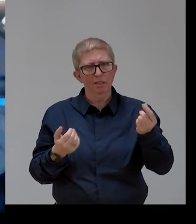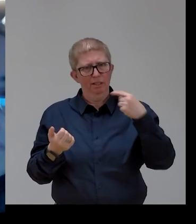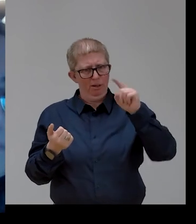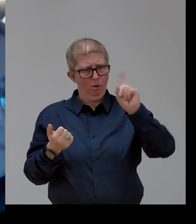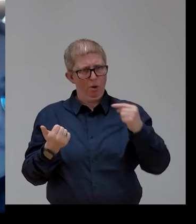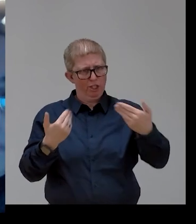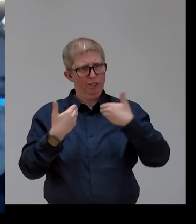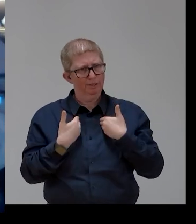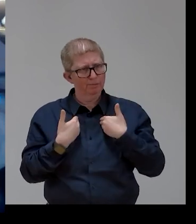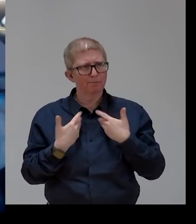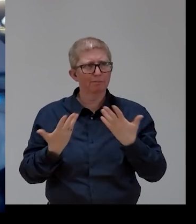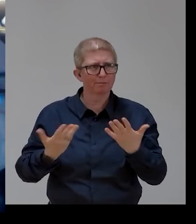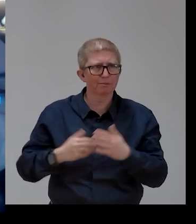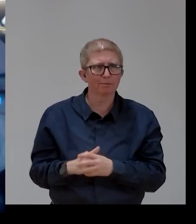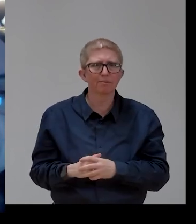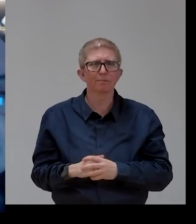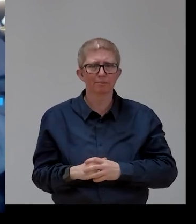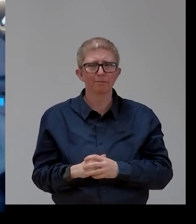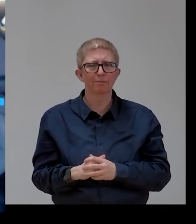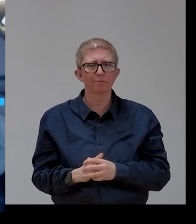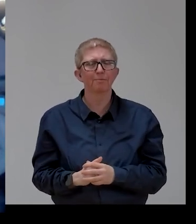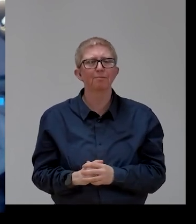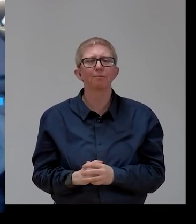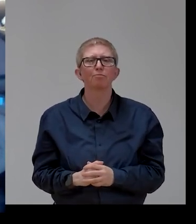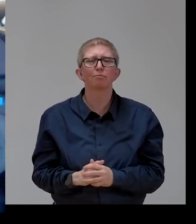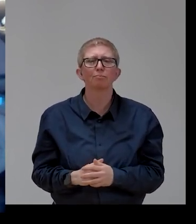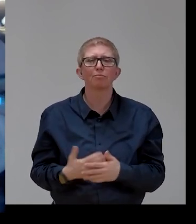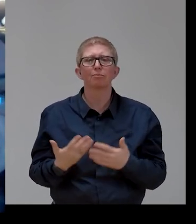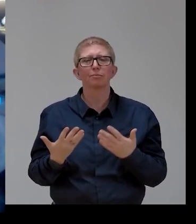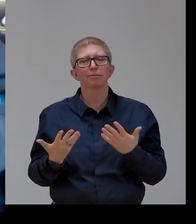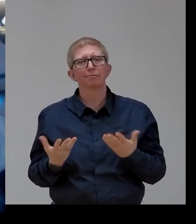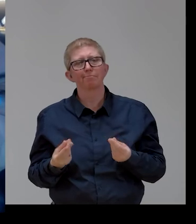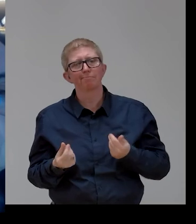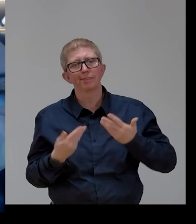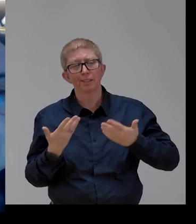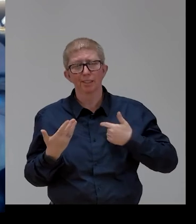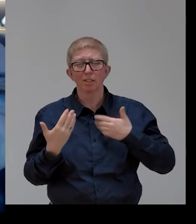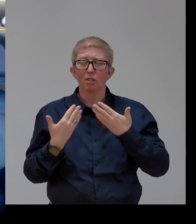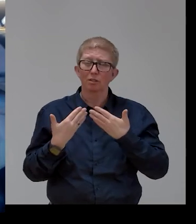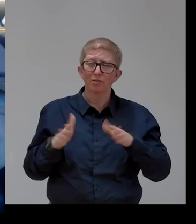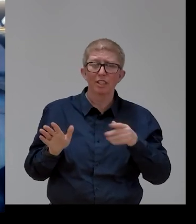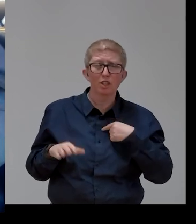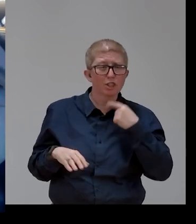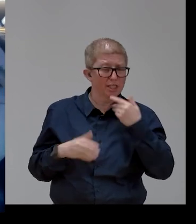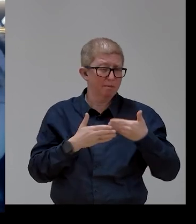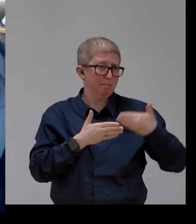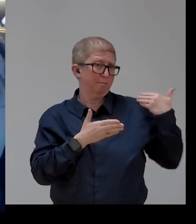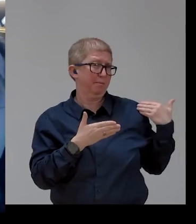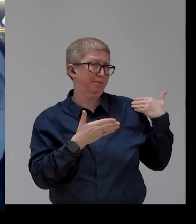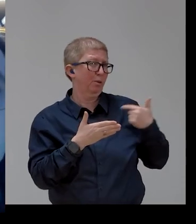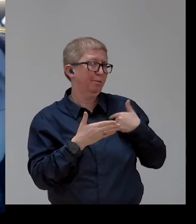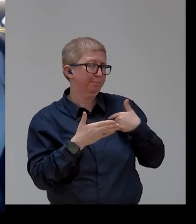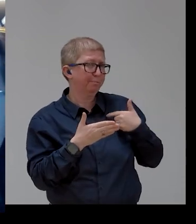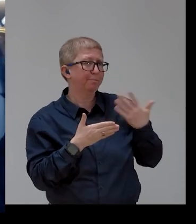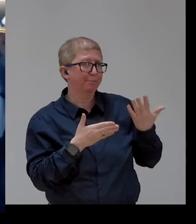as I said before, the